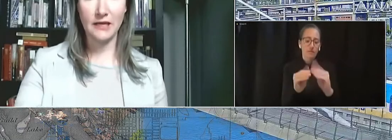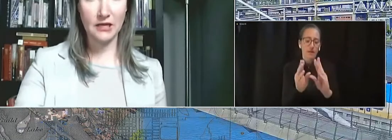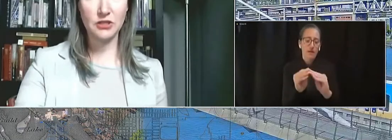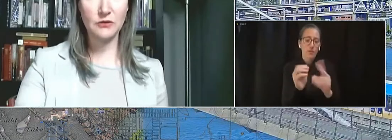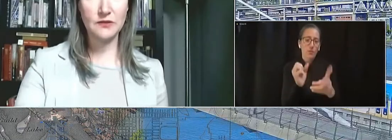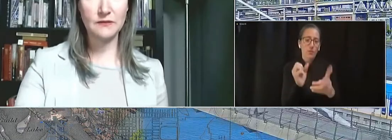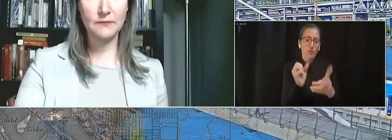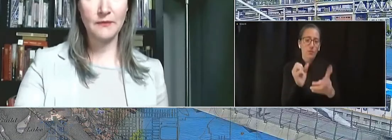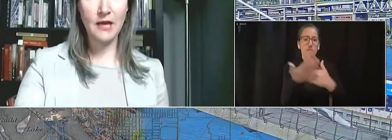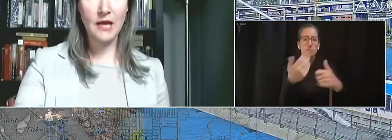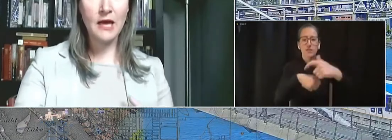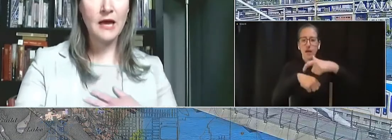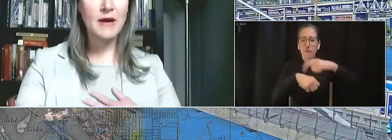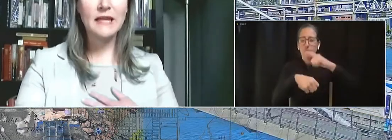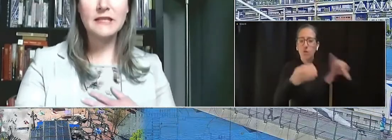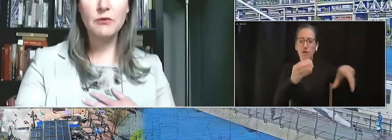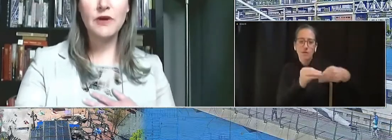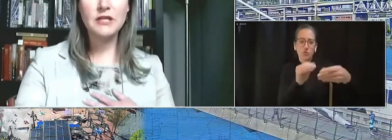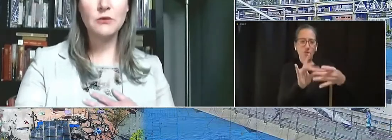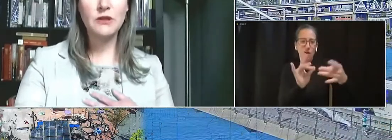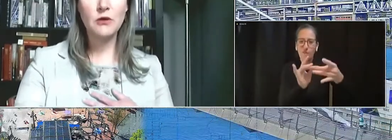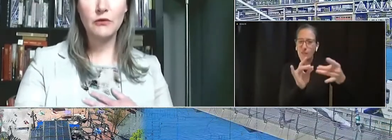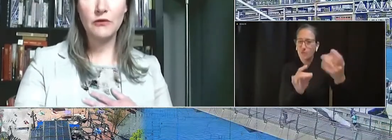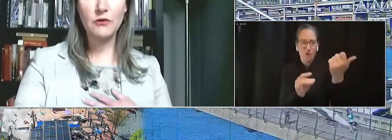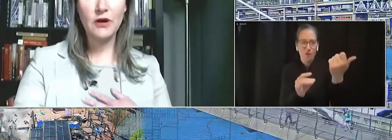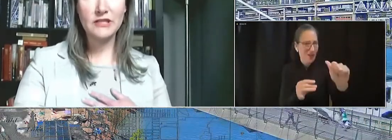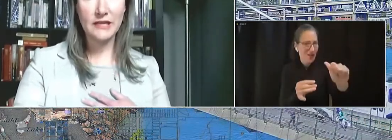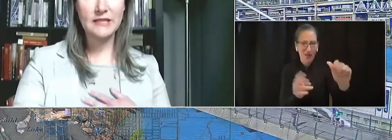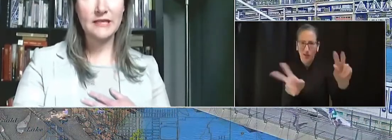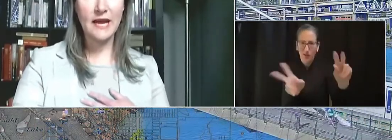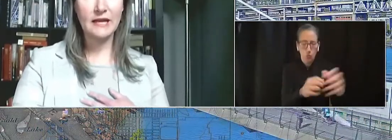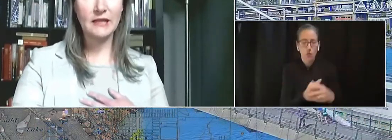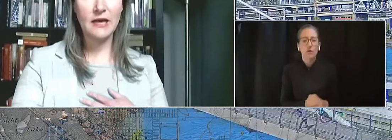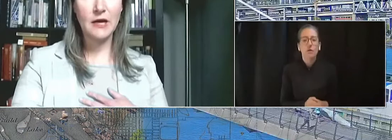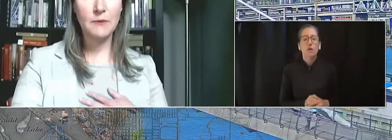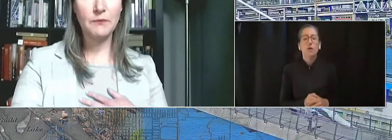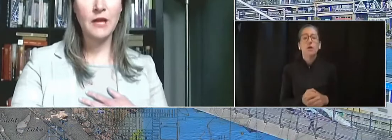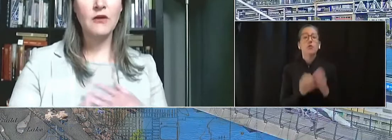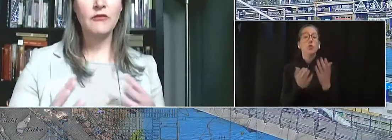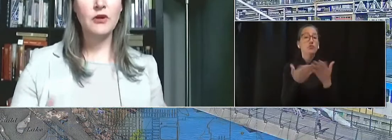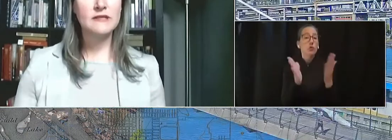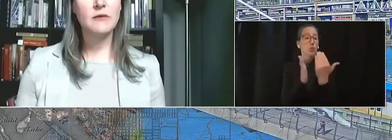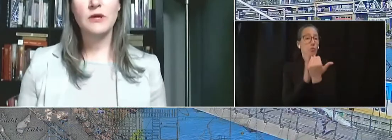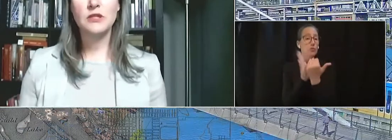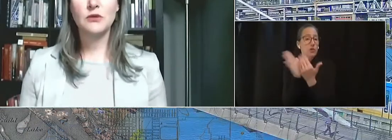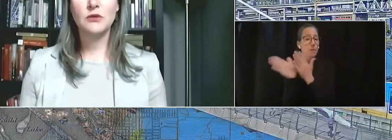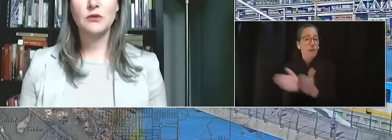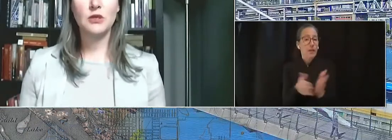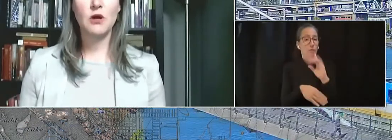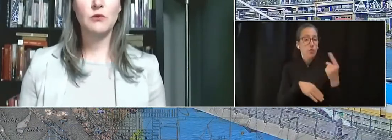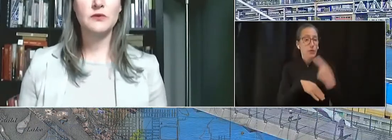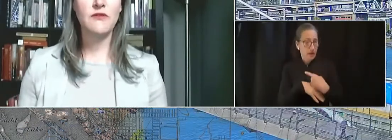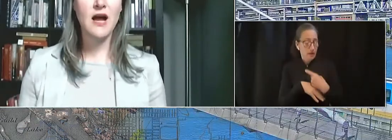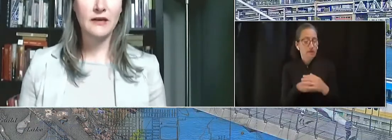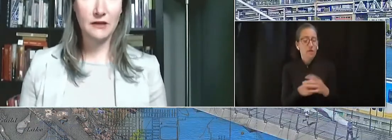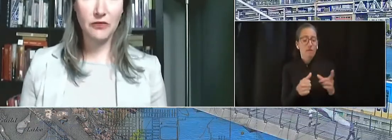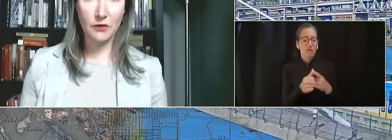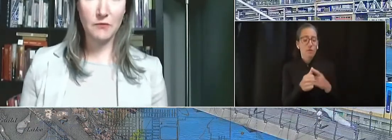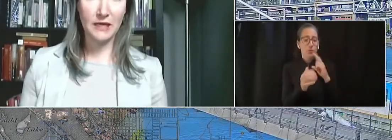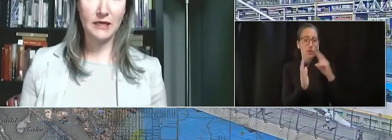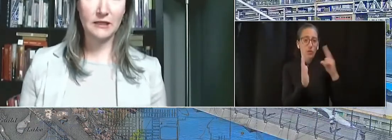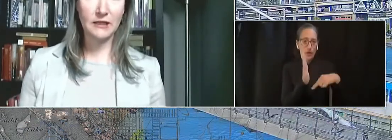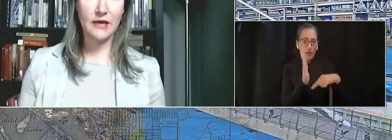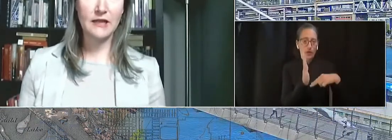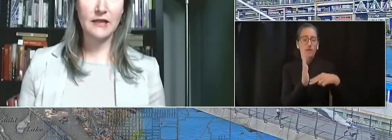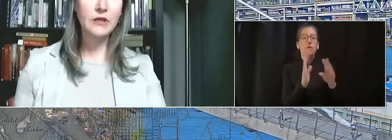comments on any issues. I'd like to provide you with an overview of our agenda today. First, I'm going to read to you our rules of conduct